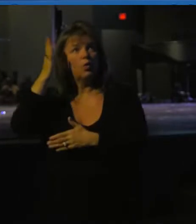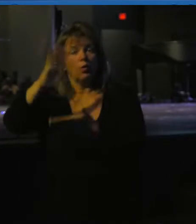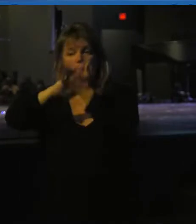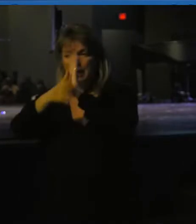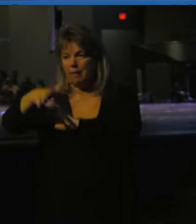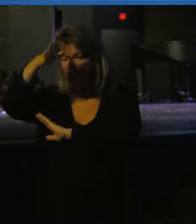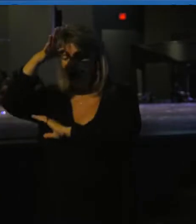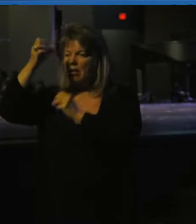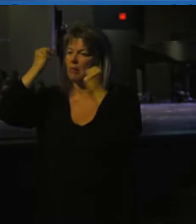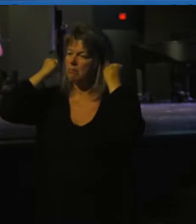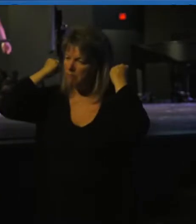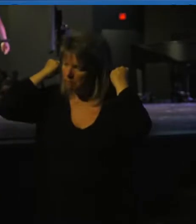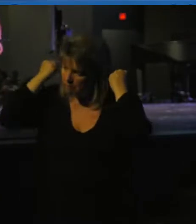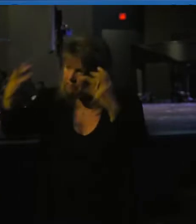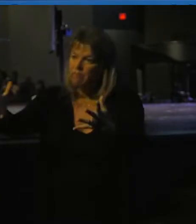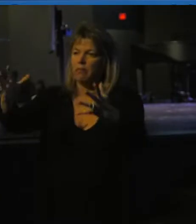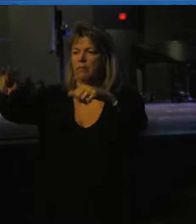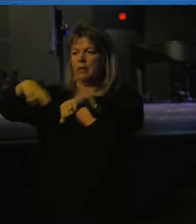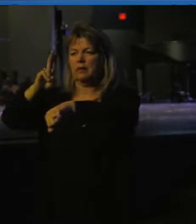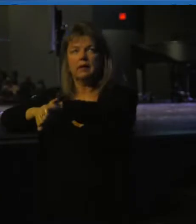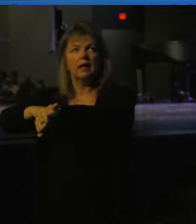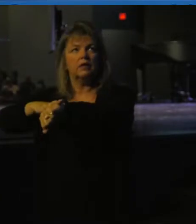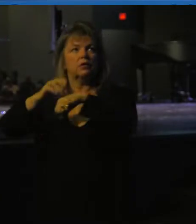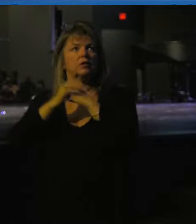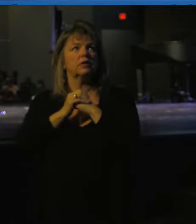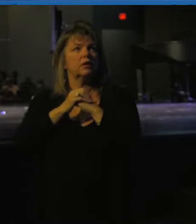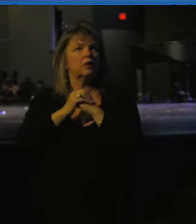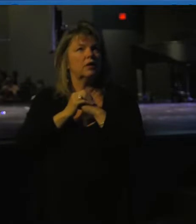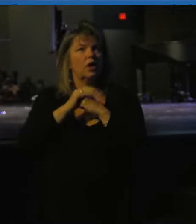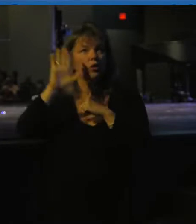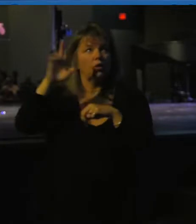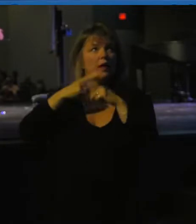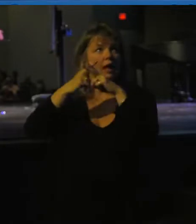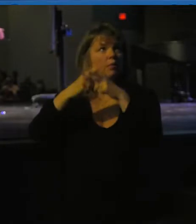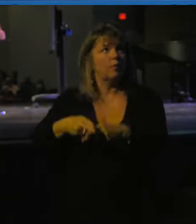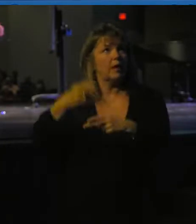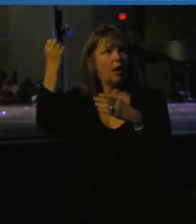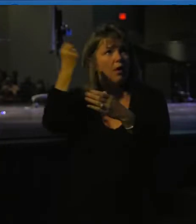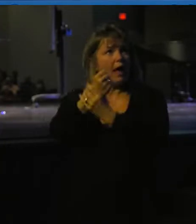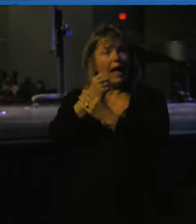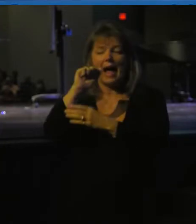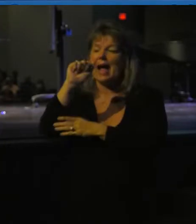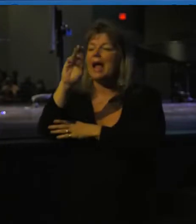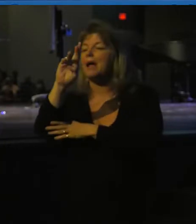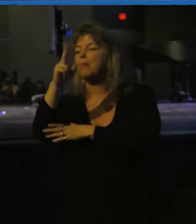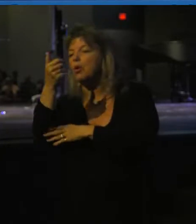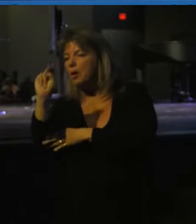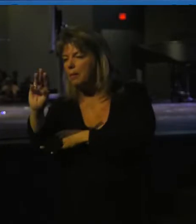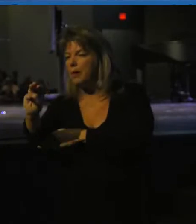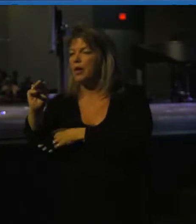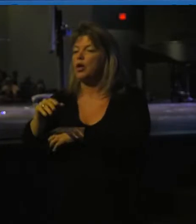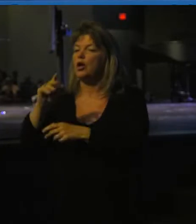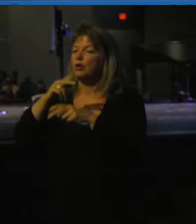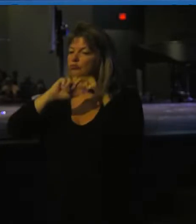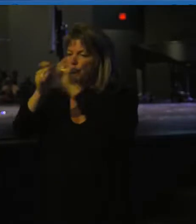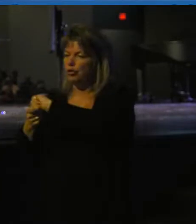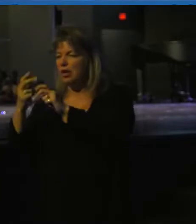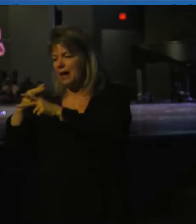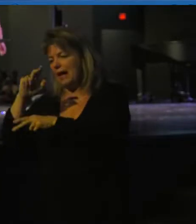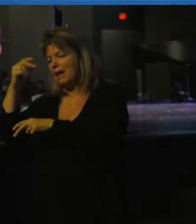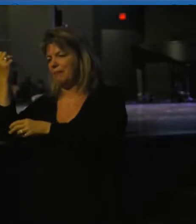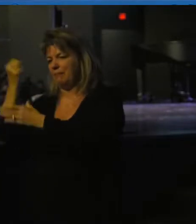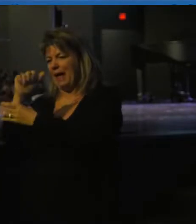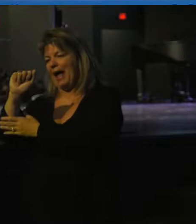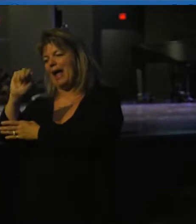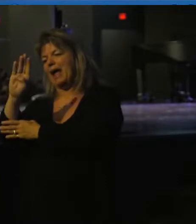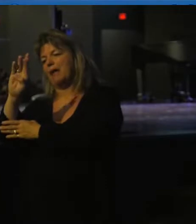father of a multitude of nations. No longer shall your name be called Abram but your name shall be called Abraham.